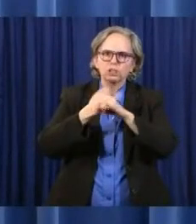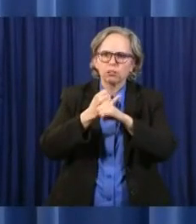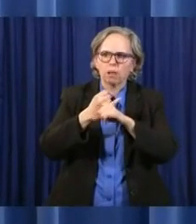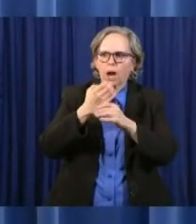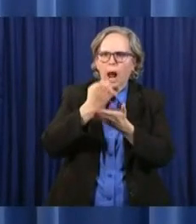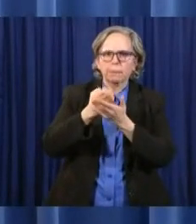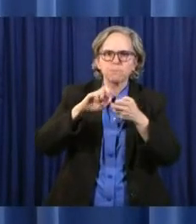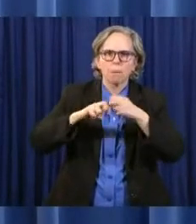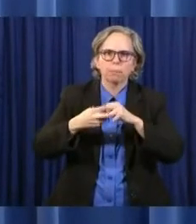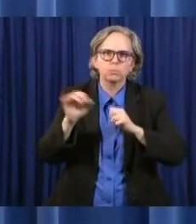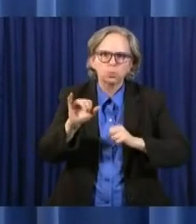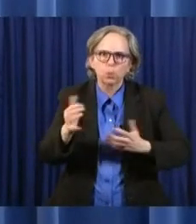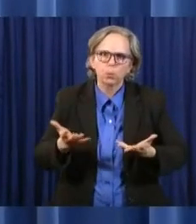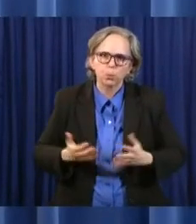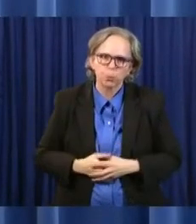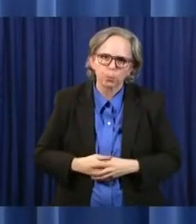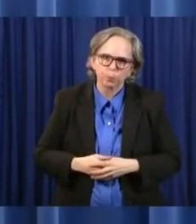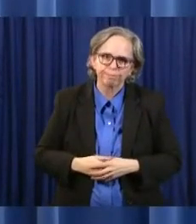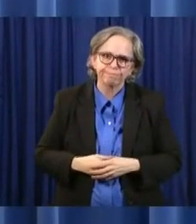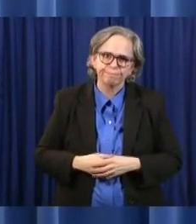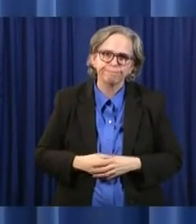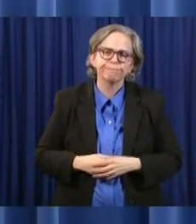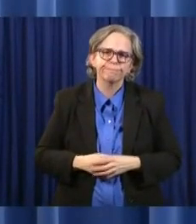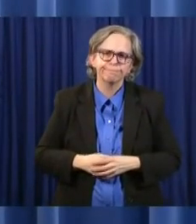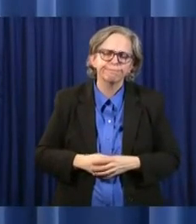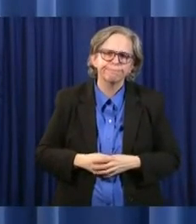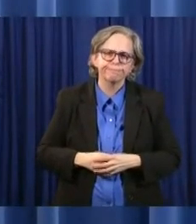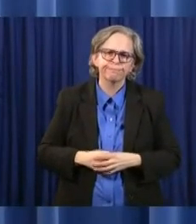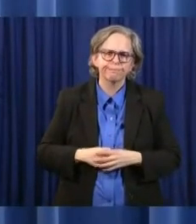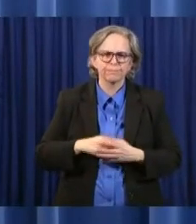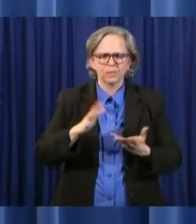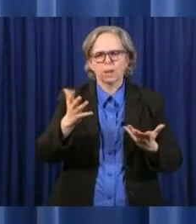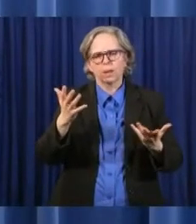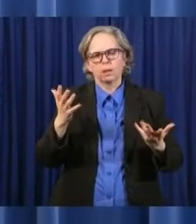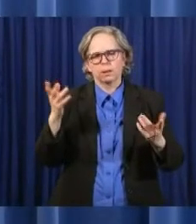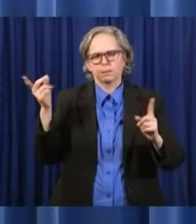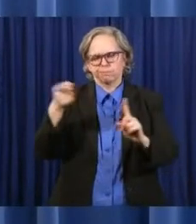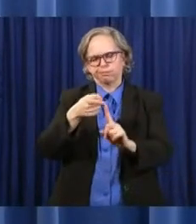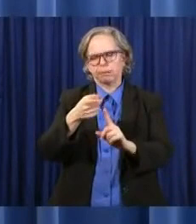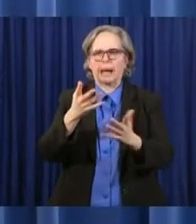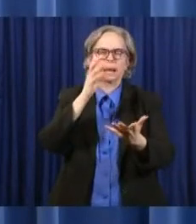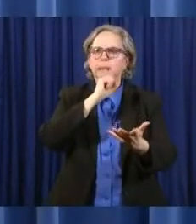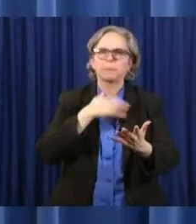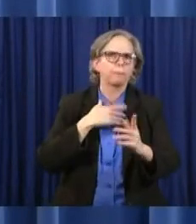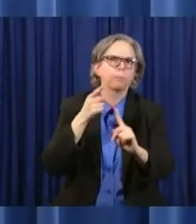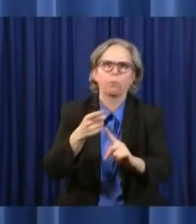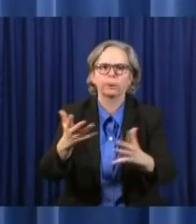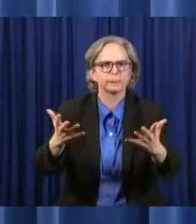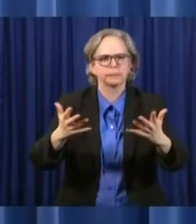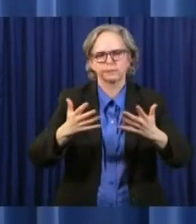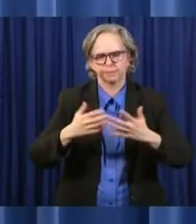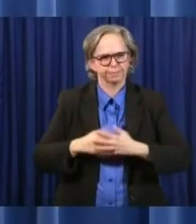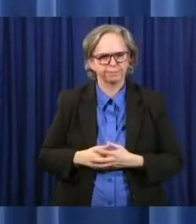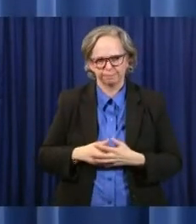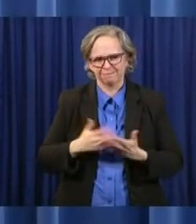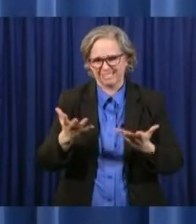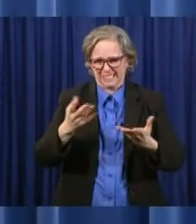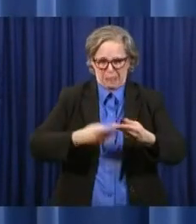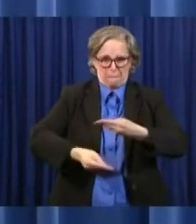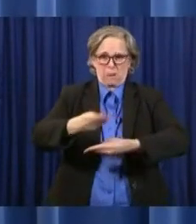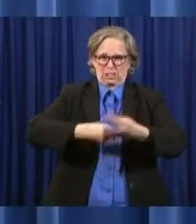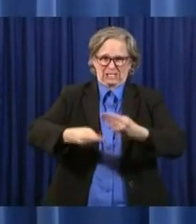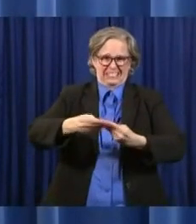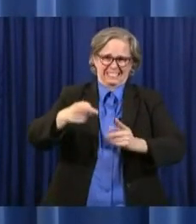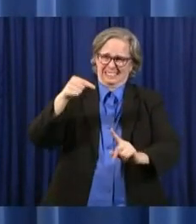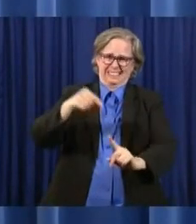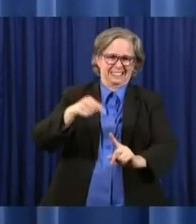my point, I guess, is that this budget is going to have to be